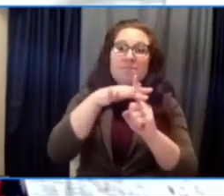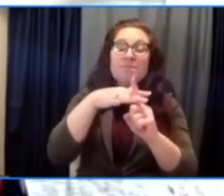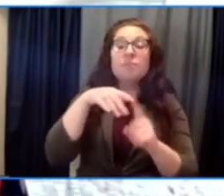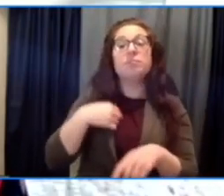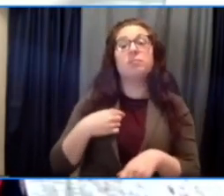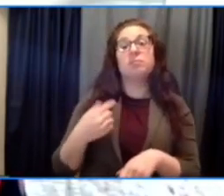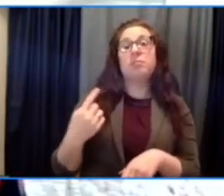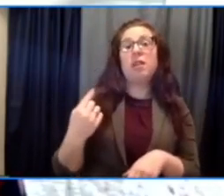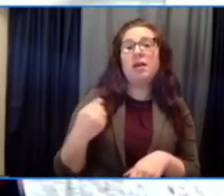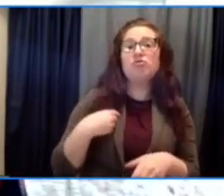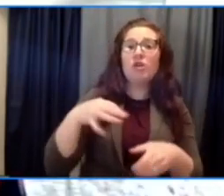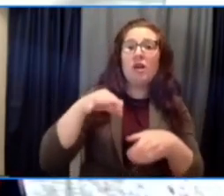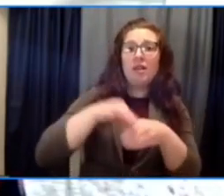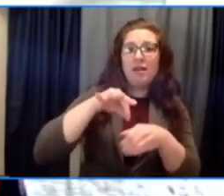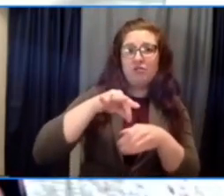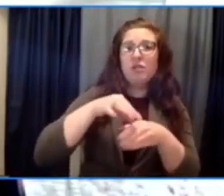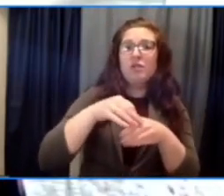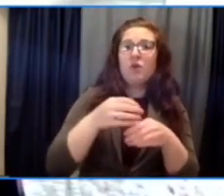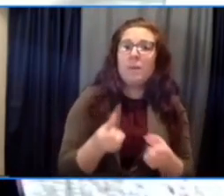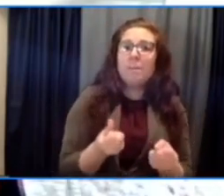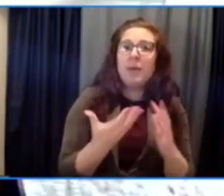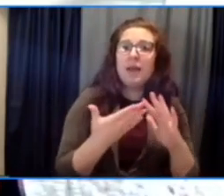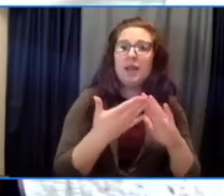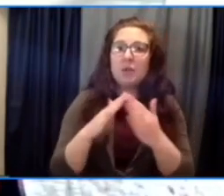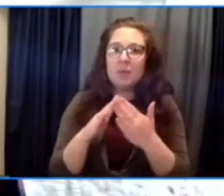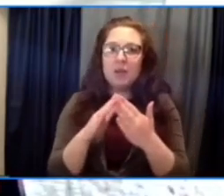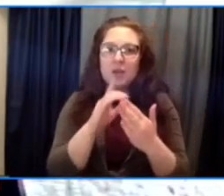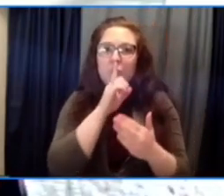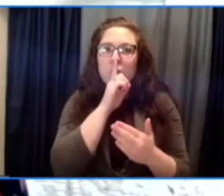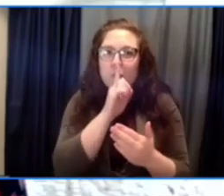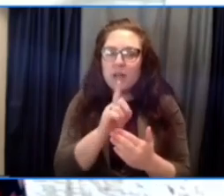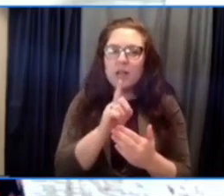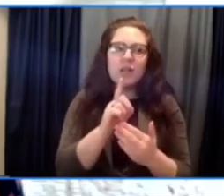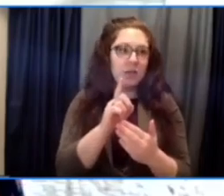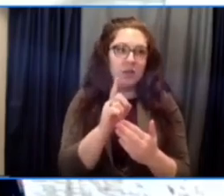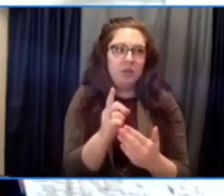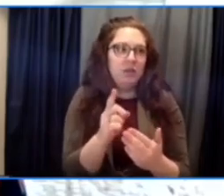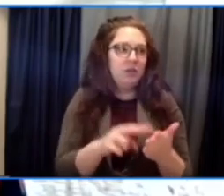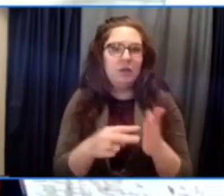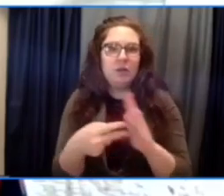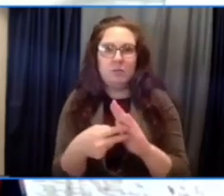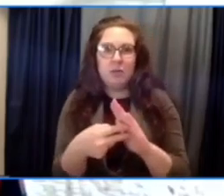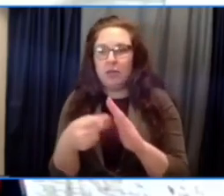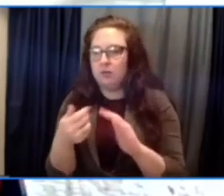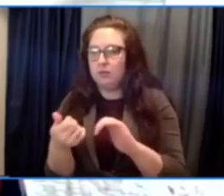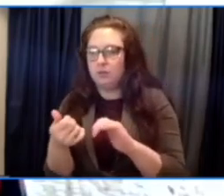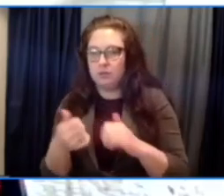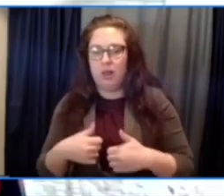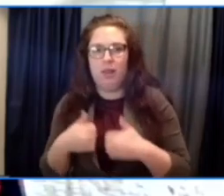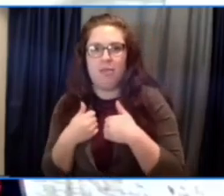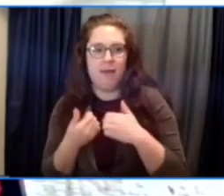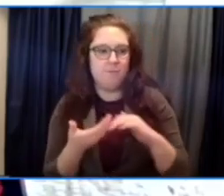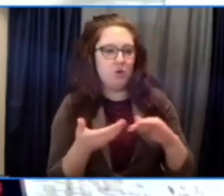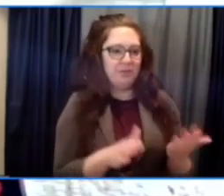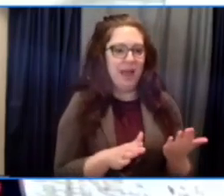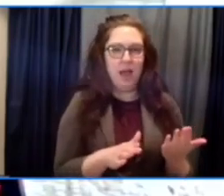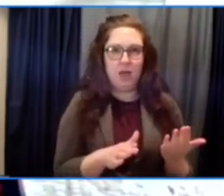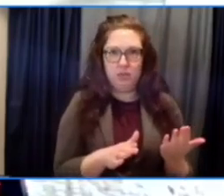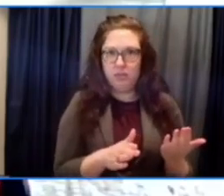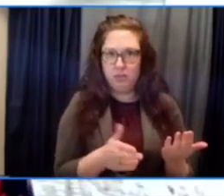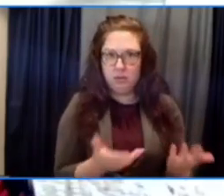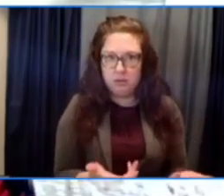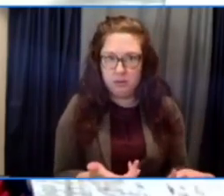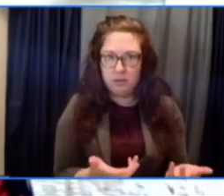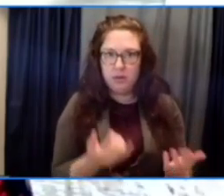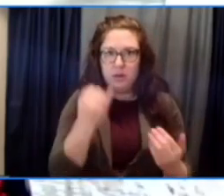many of our communities, this was truly a life or death situation with the potential for unfathomable outcomes if we lost.